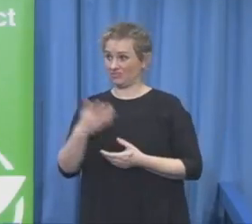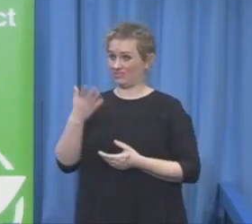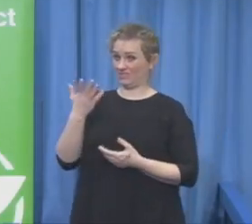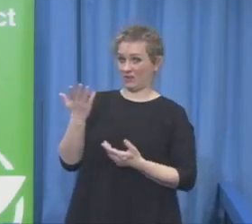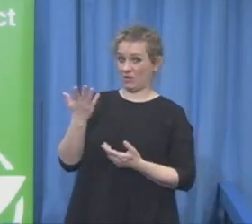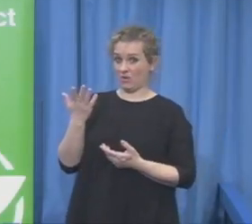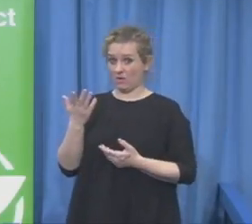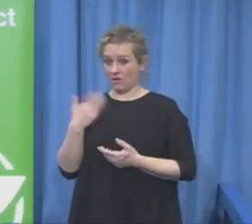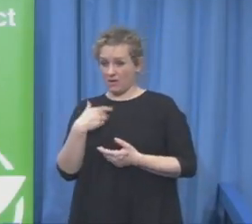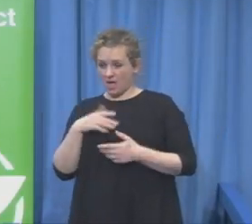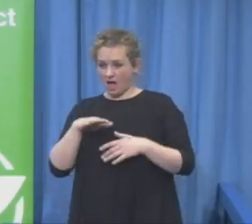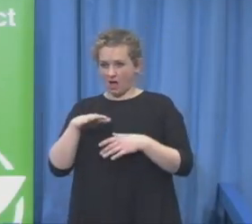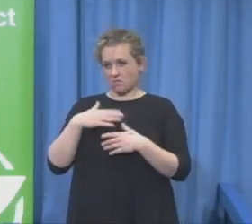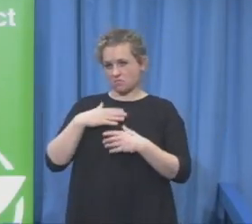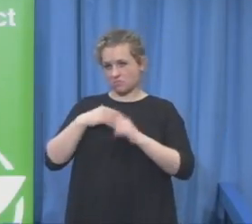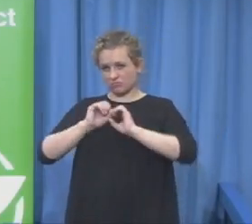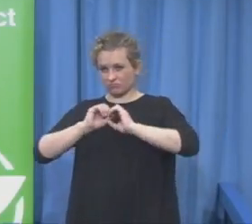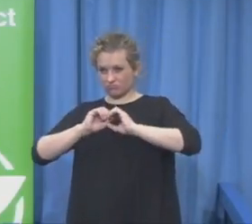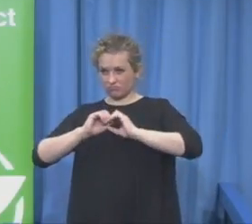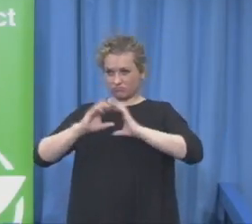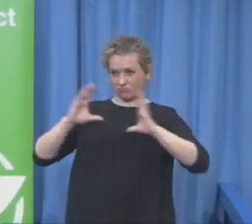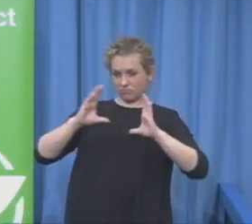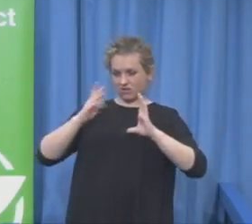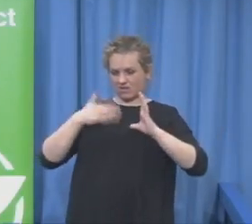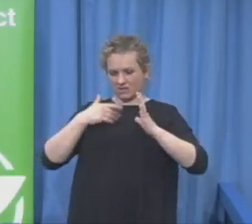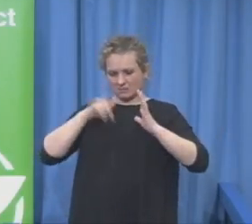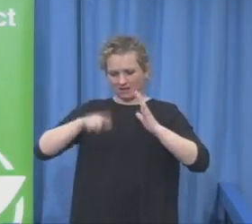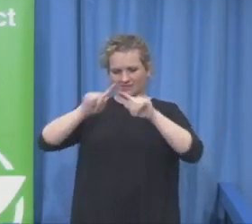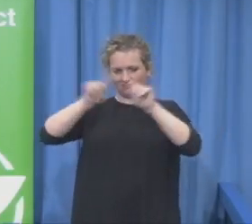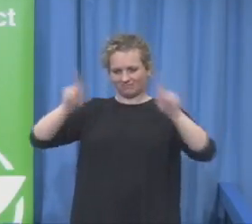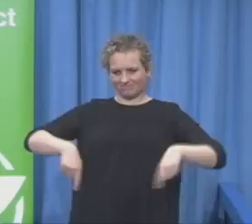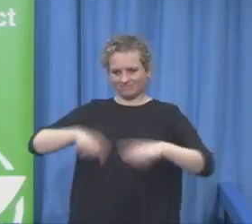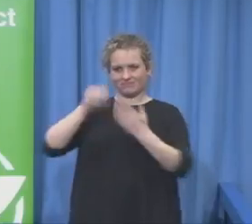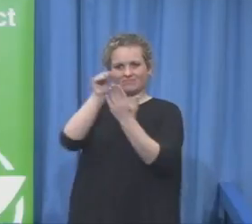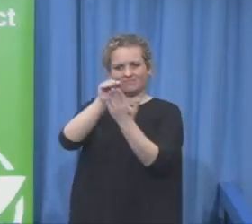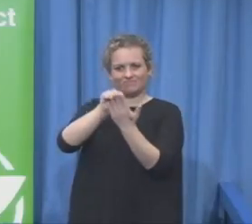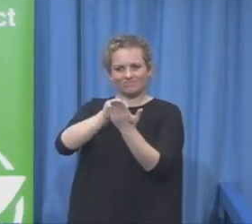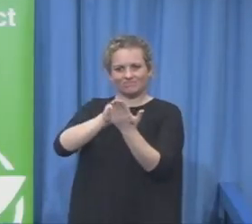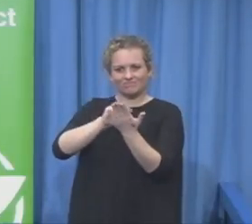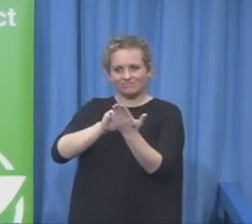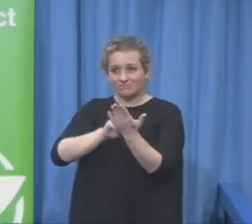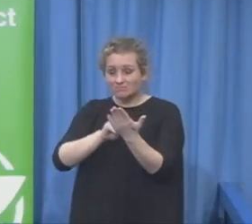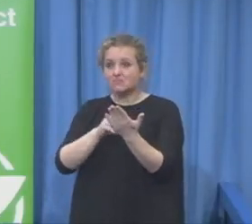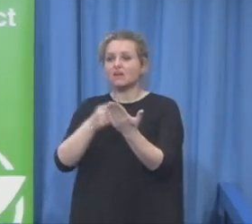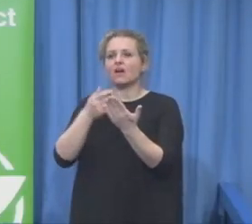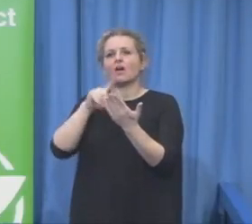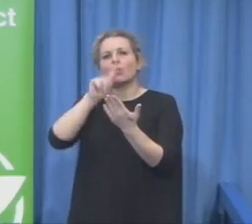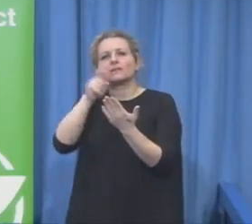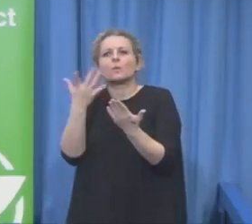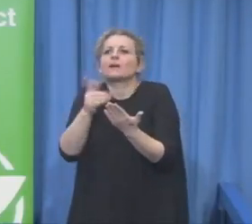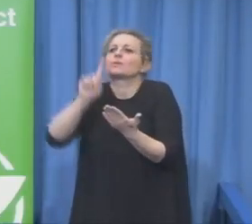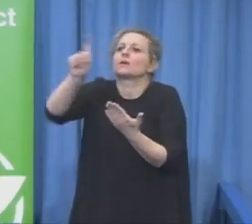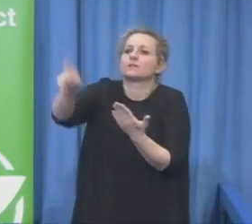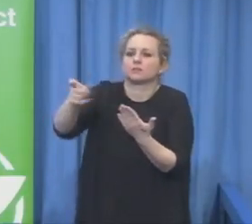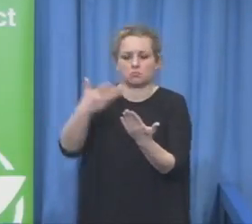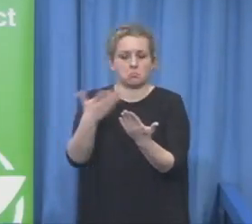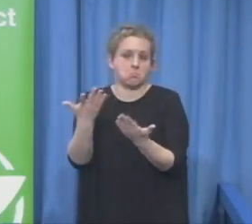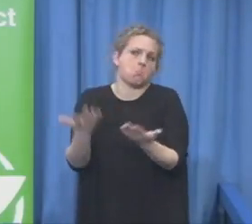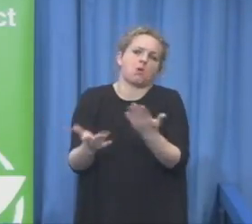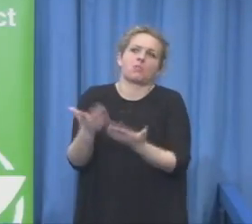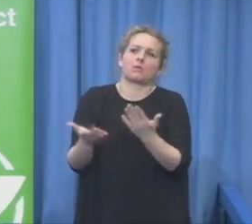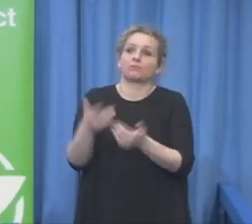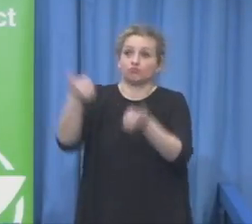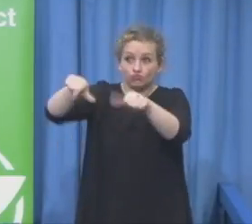also be their payment and their wage in this situation. So wage we know is not the main and the single